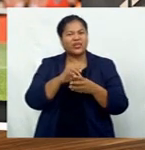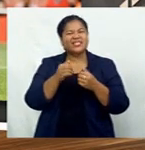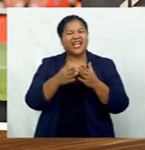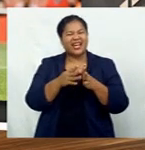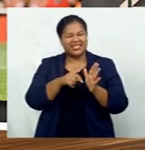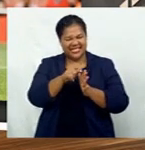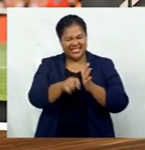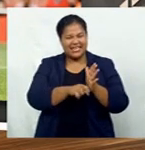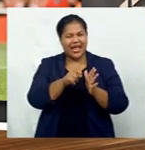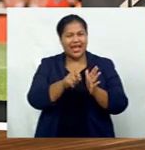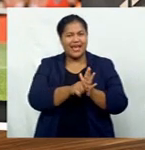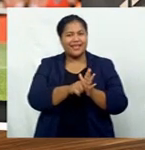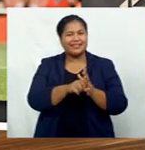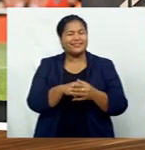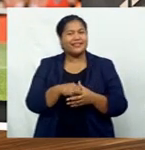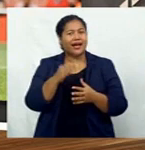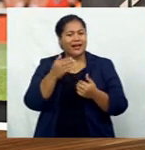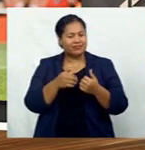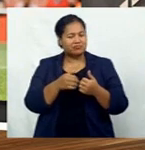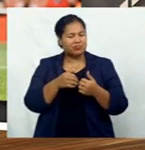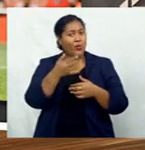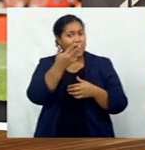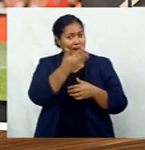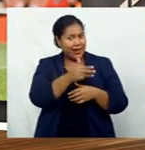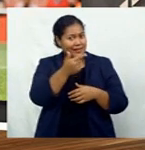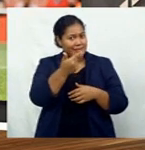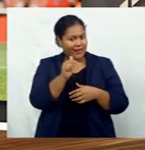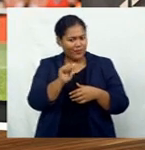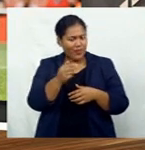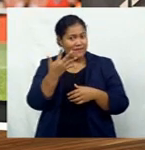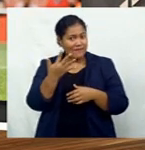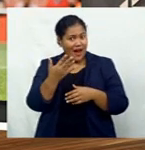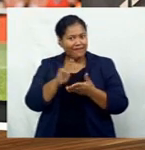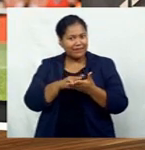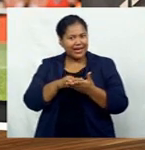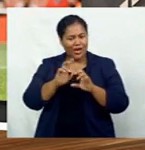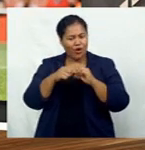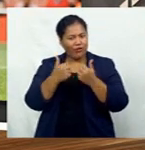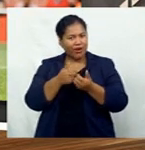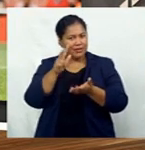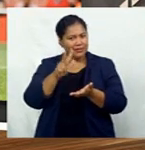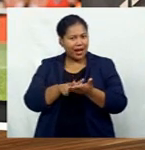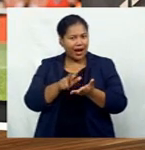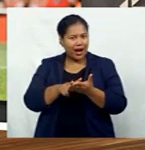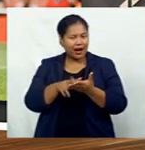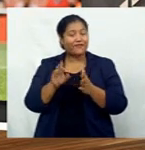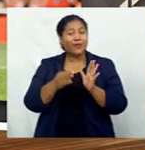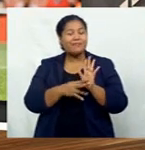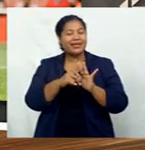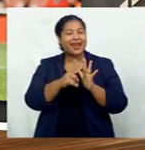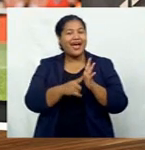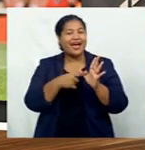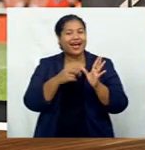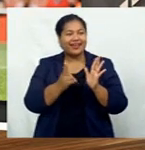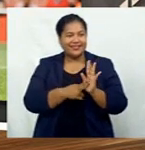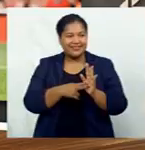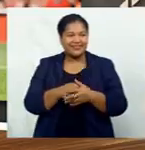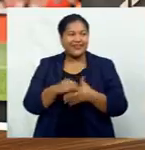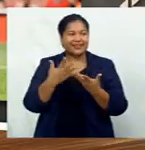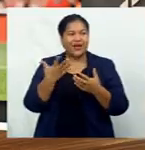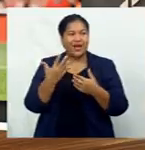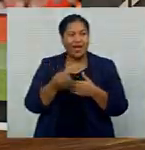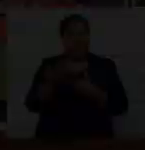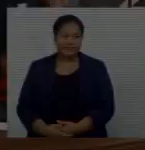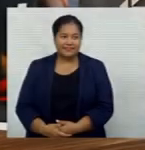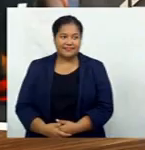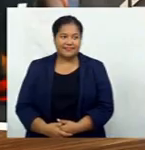started at the Emirates after his 97.5 million pound signing from Inter Milan and looks to have given the Blues an ominous new